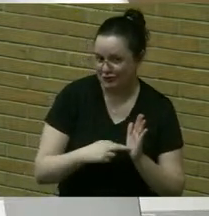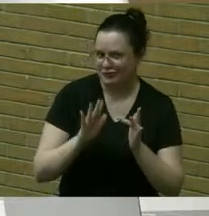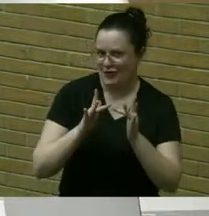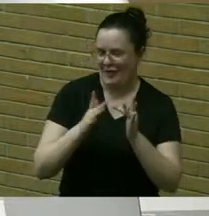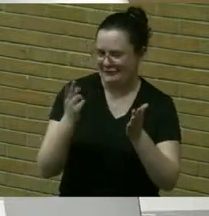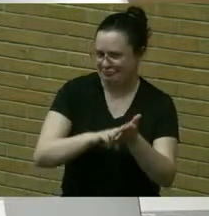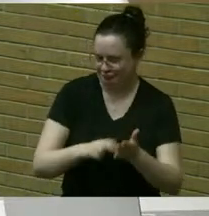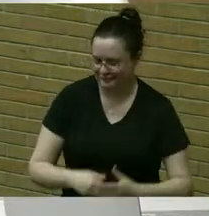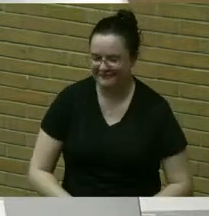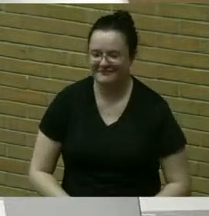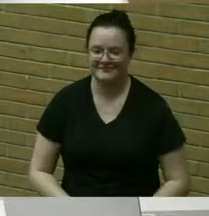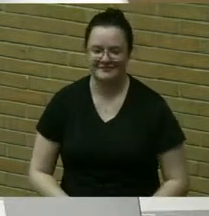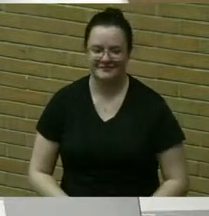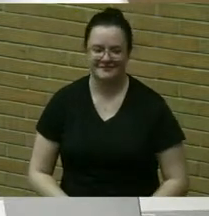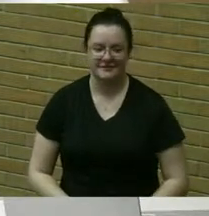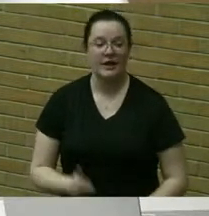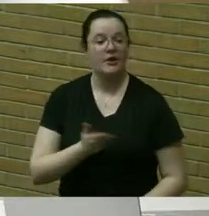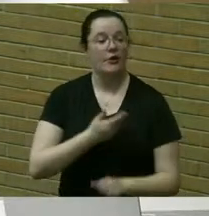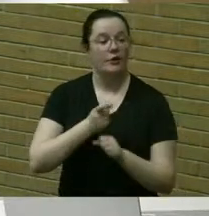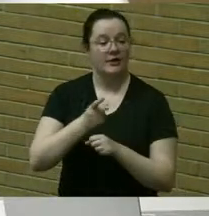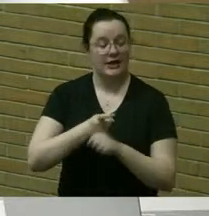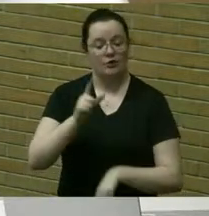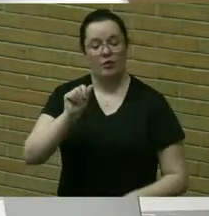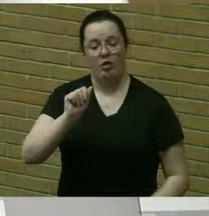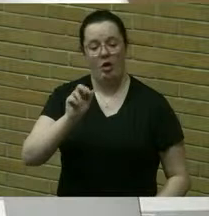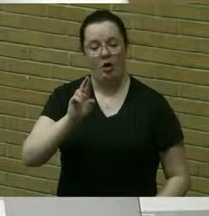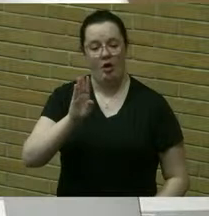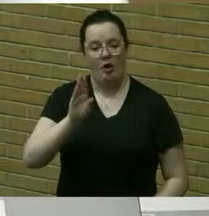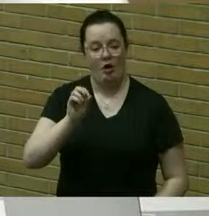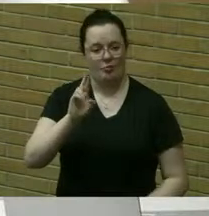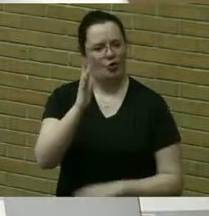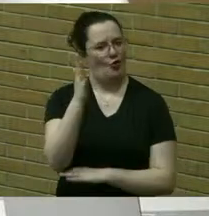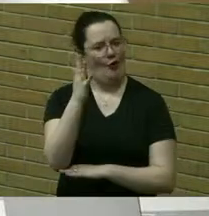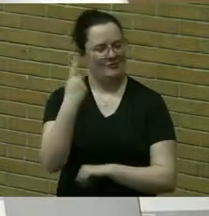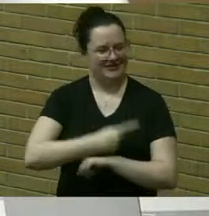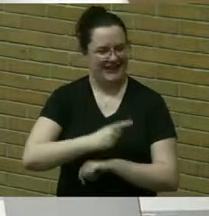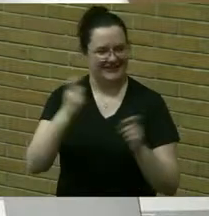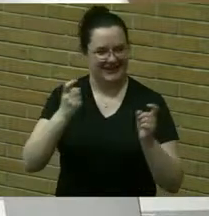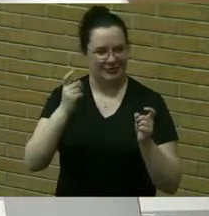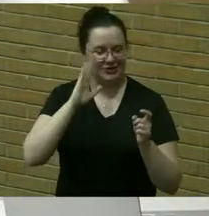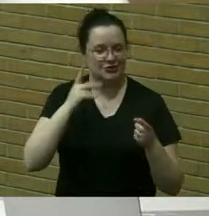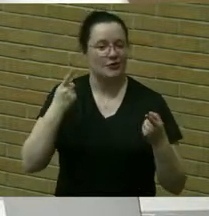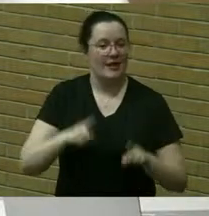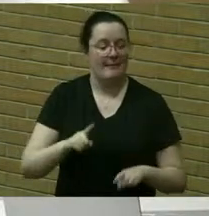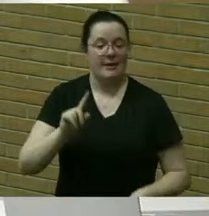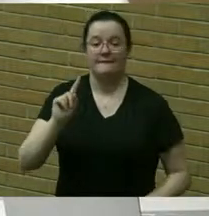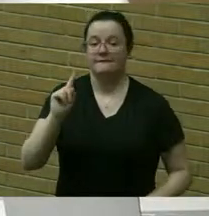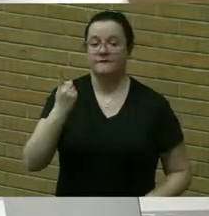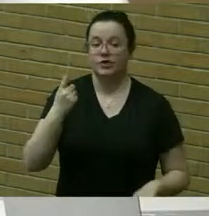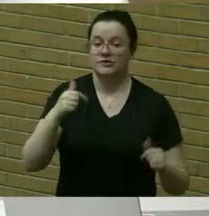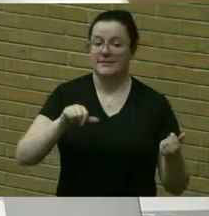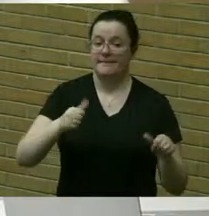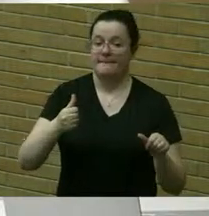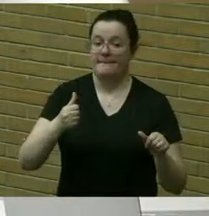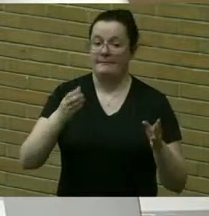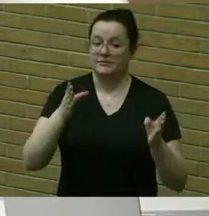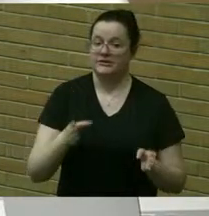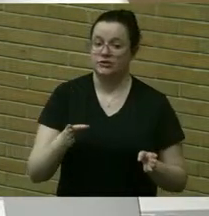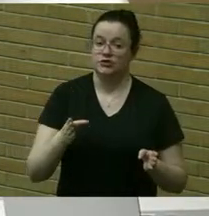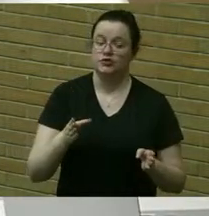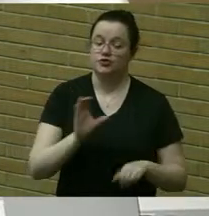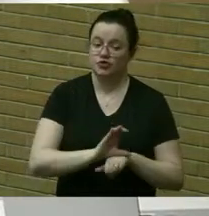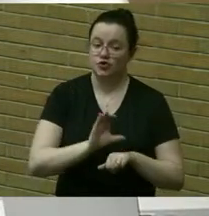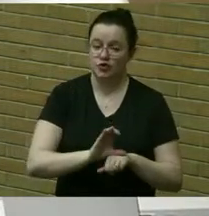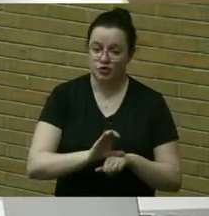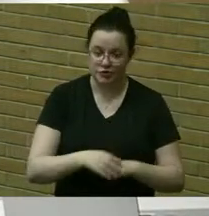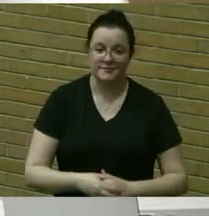our annual arbor day celebration will take place at first baptist church 175 balance creek road